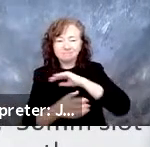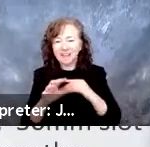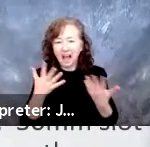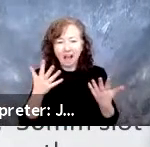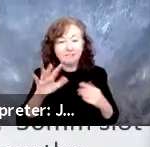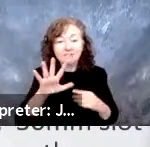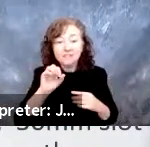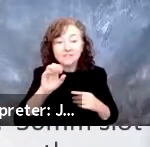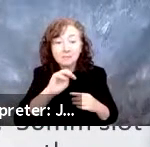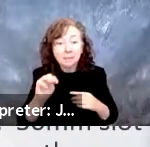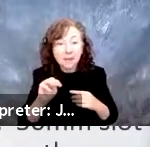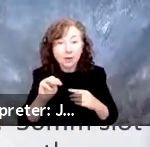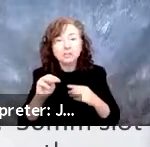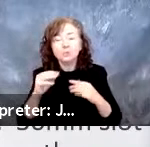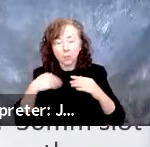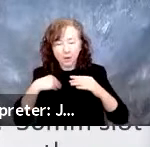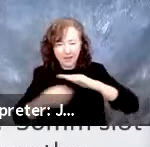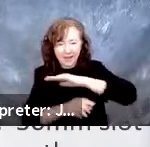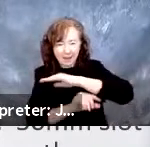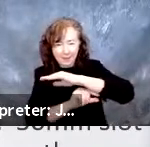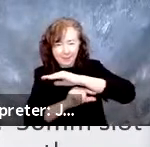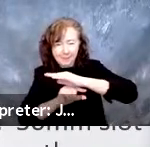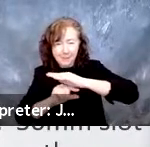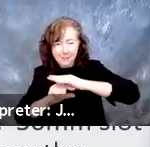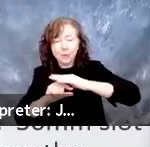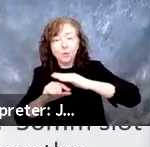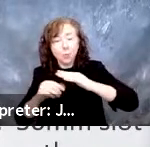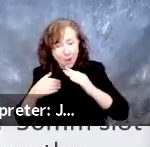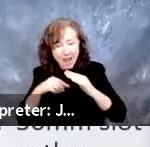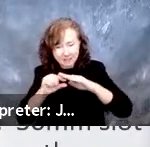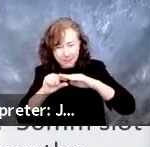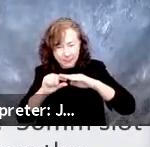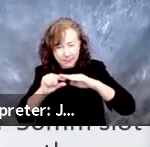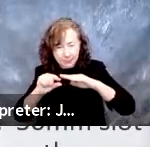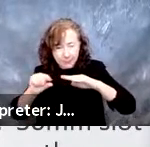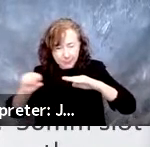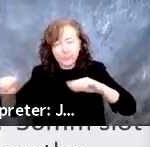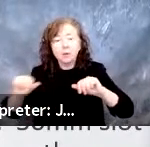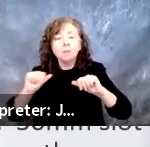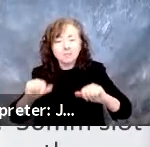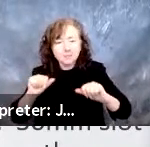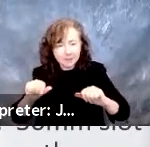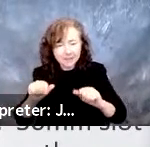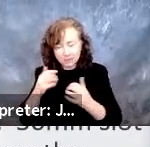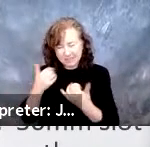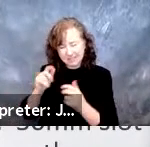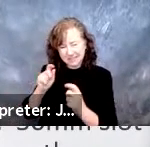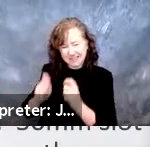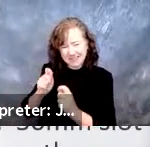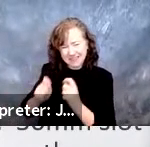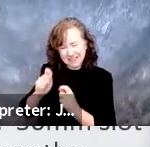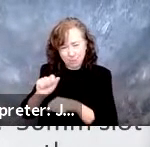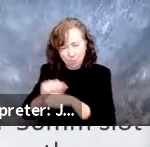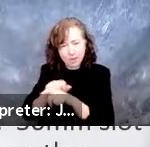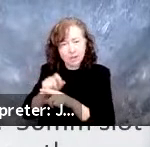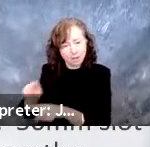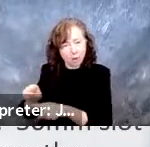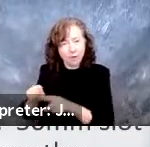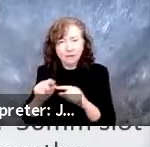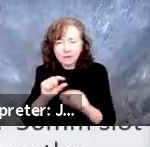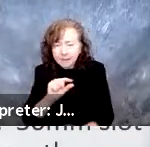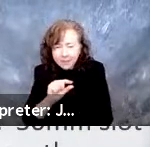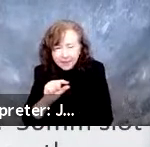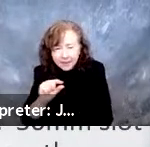we've got some ultra thin solutions that are being finalized right now on an ADA solution that will satisfy